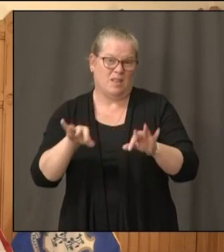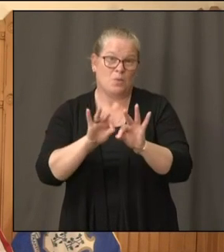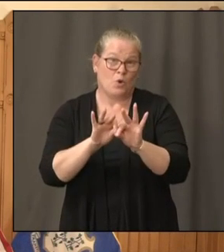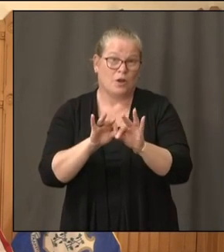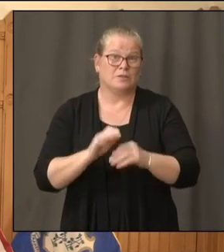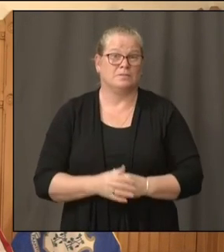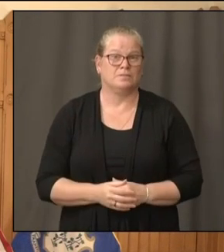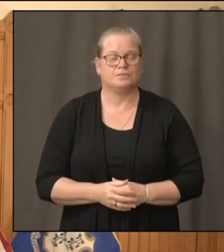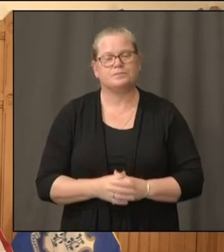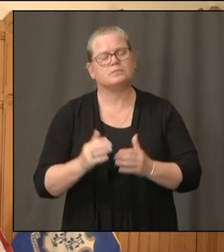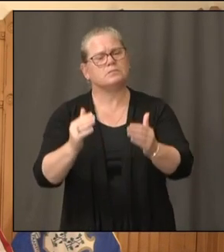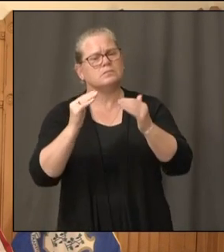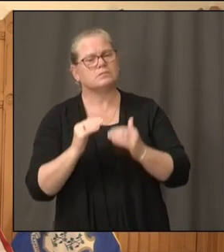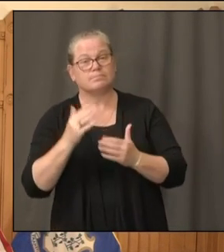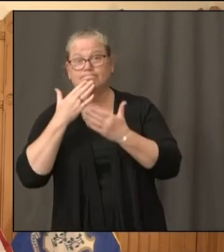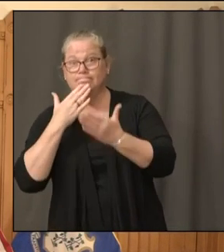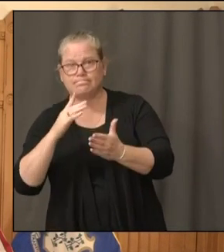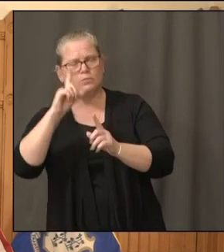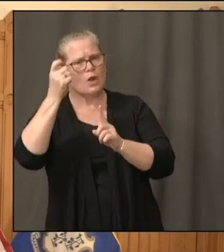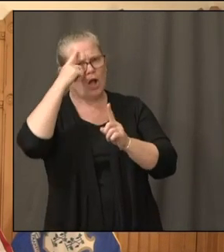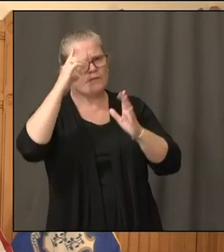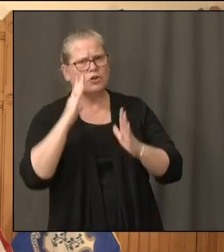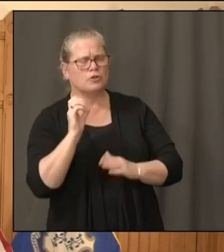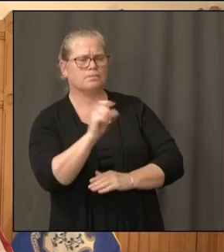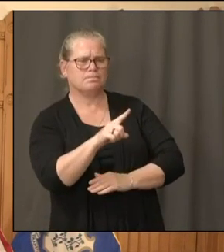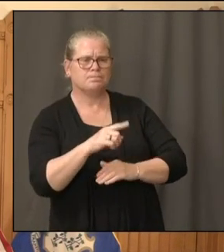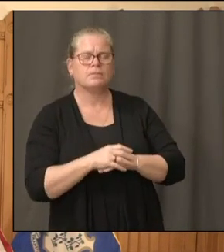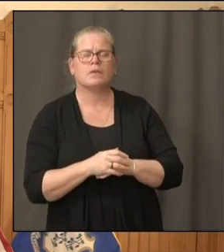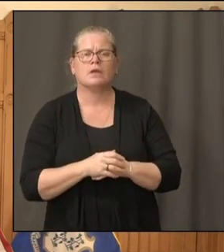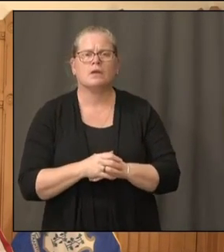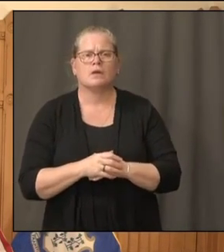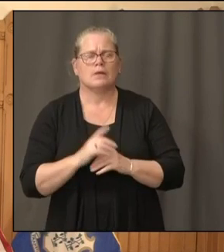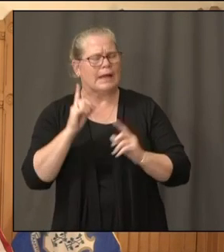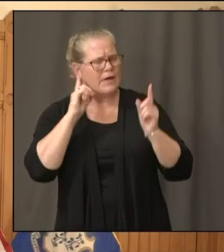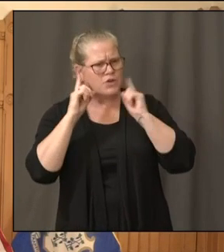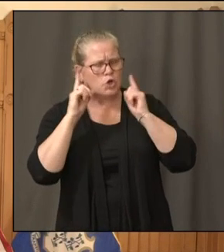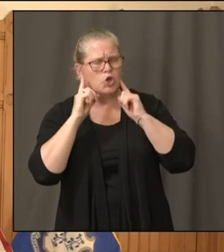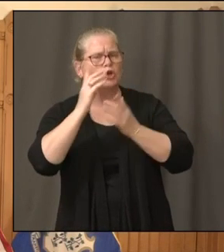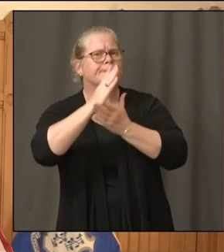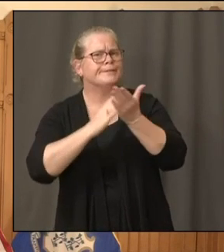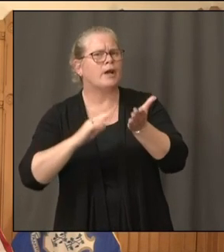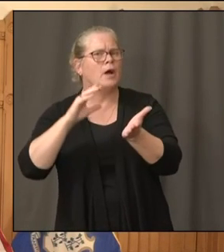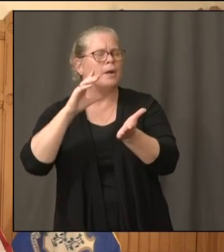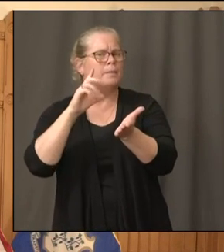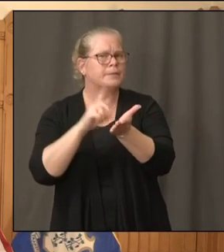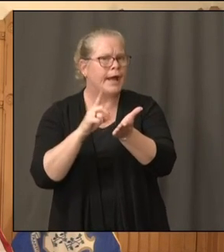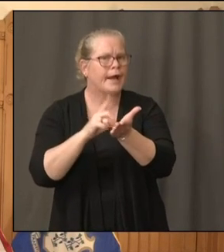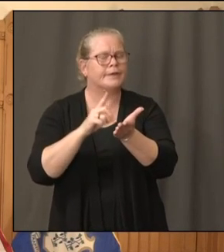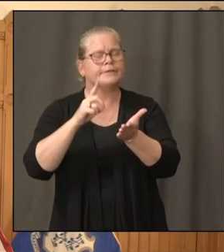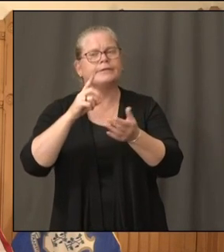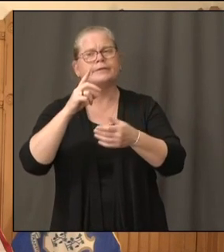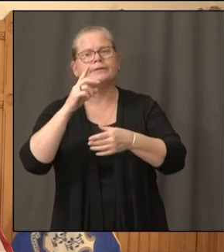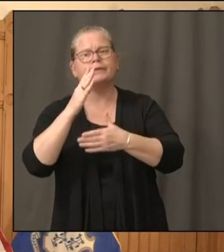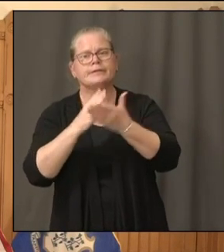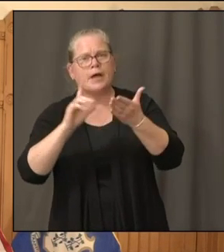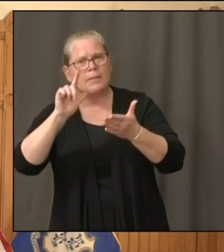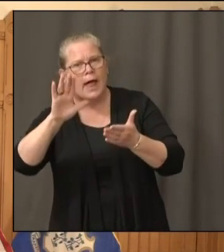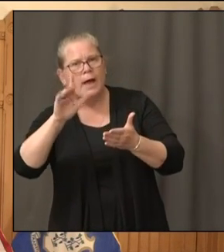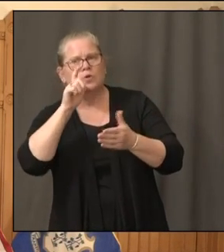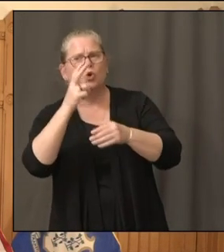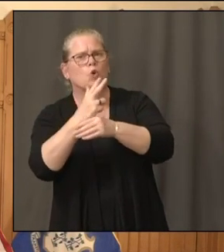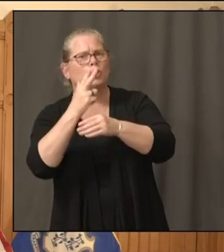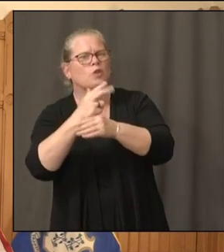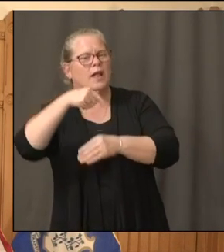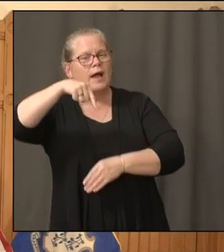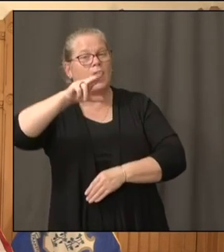doctors who use commercial labs, like Quest, for the PCR diagnostic COVID tests, they're experiencing really lengthy